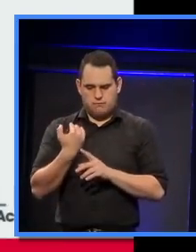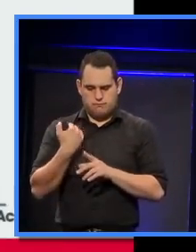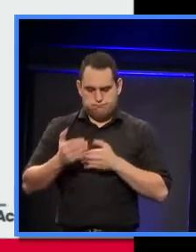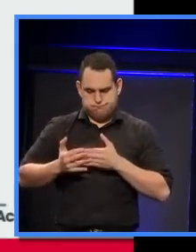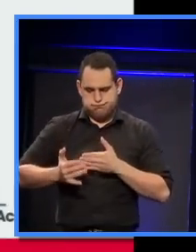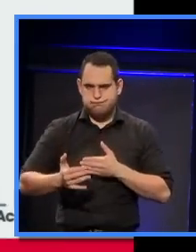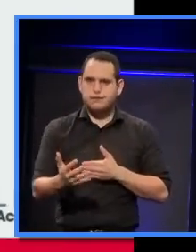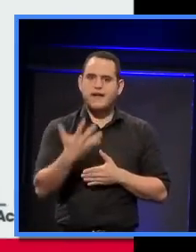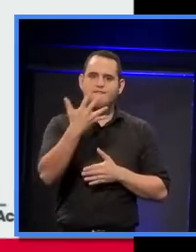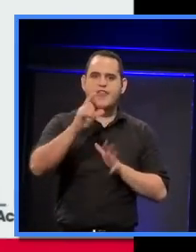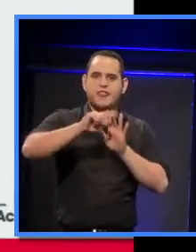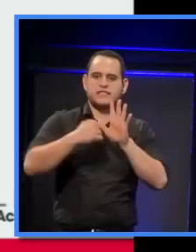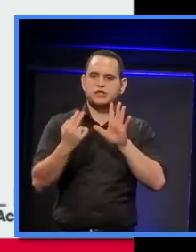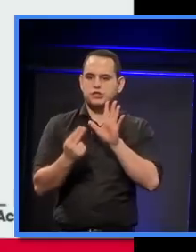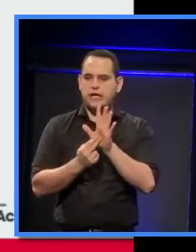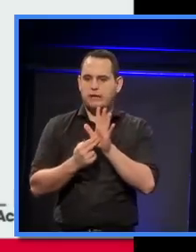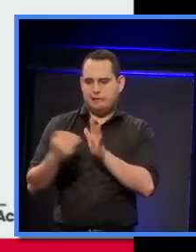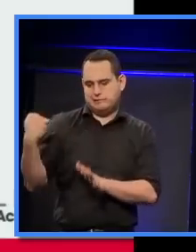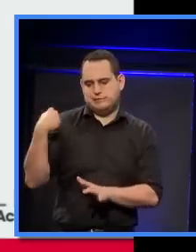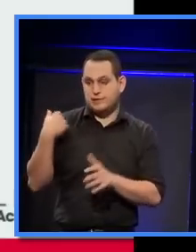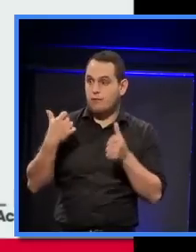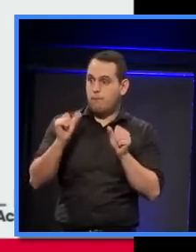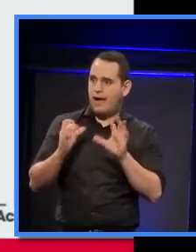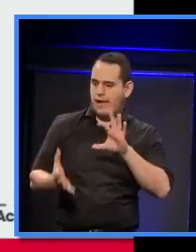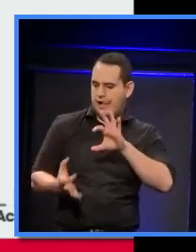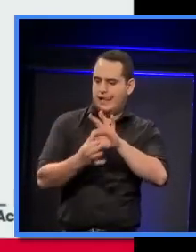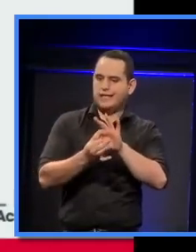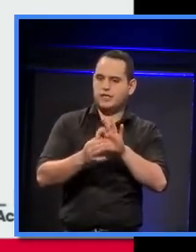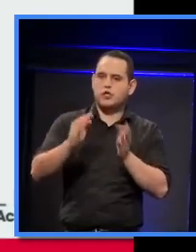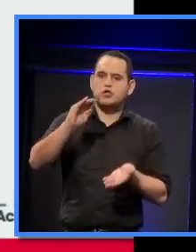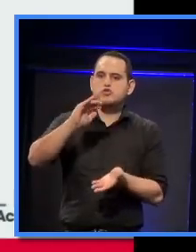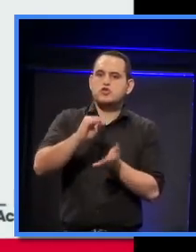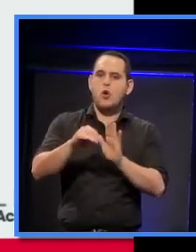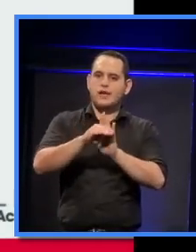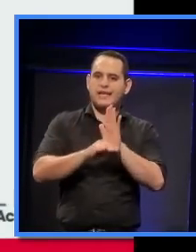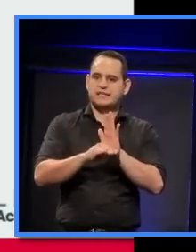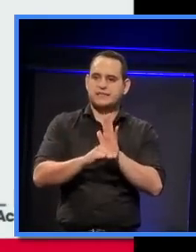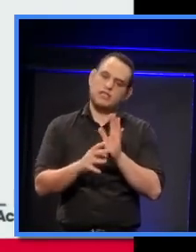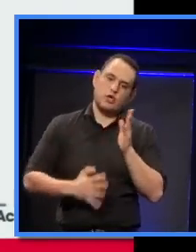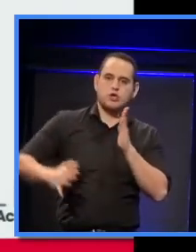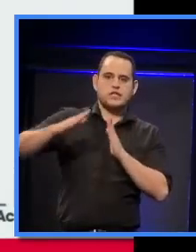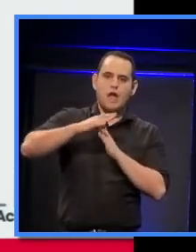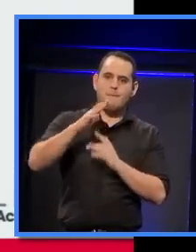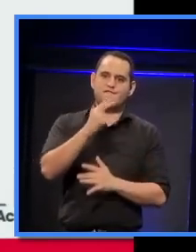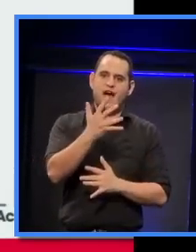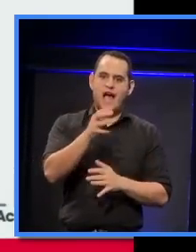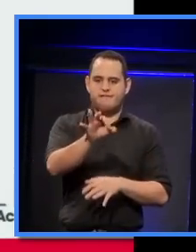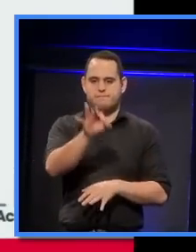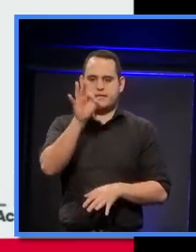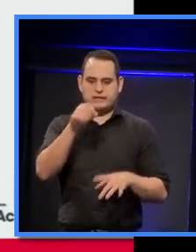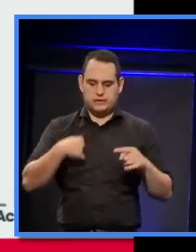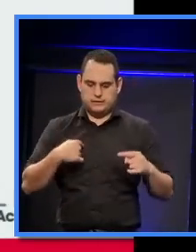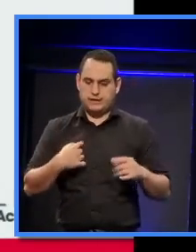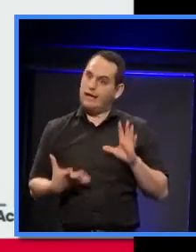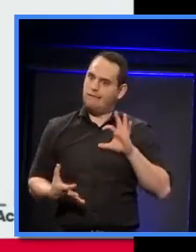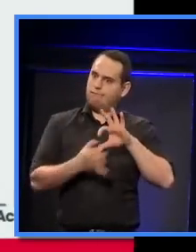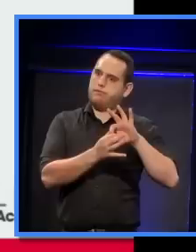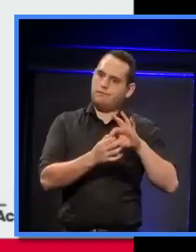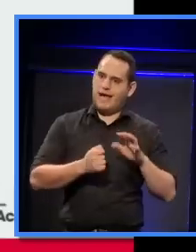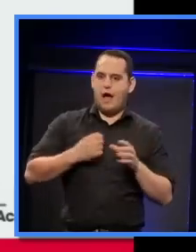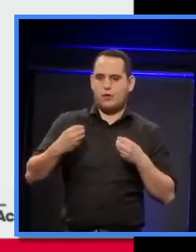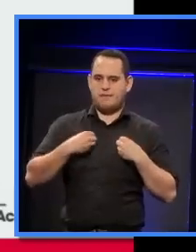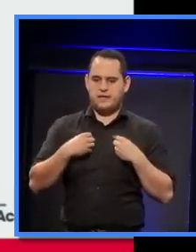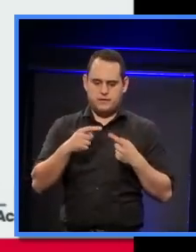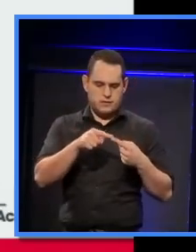were notified that we'd made the shortlist. Our team had made the shortlist. And there were two other French architects involved,